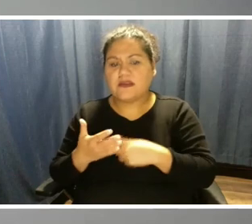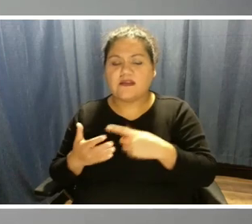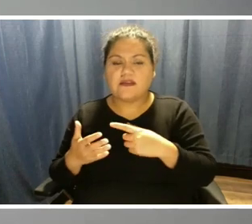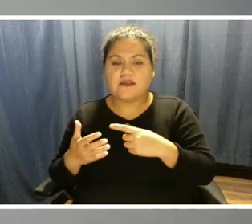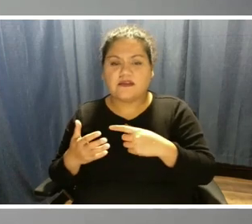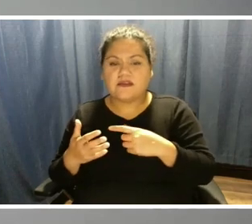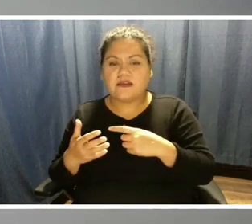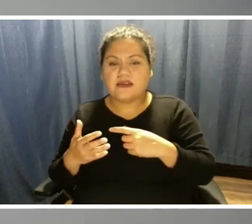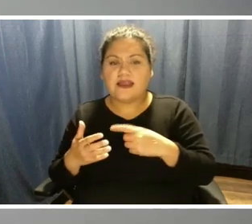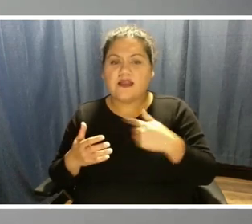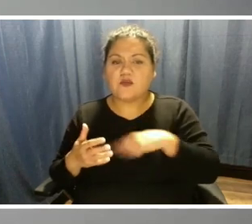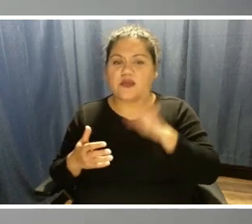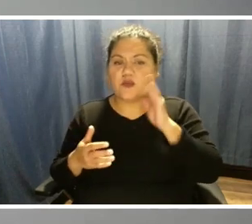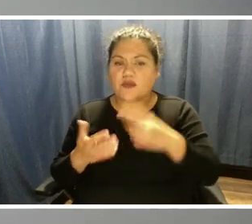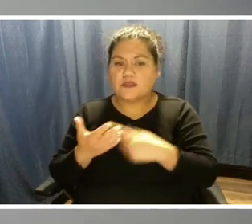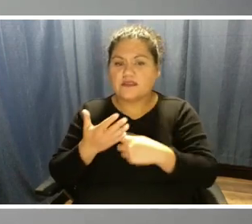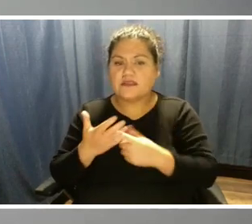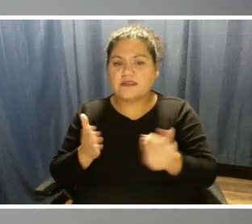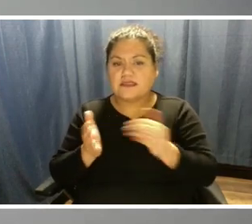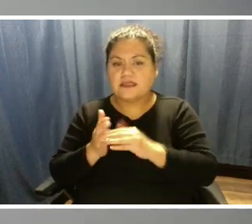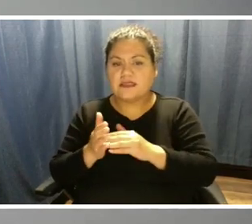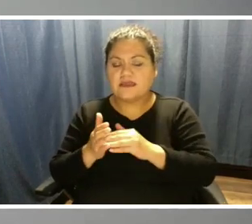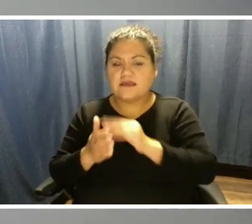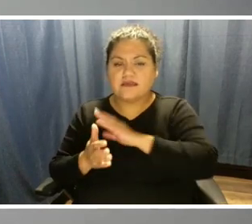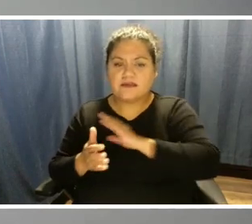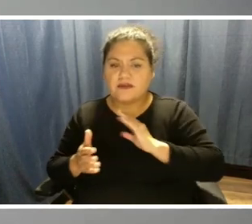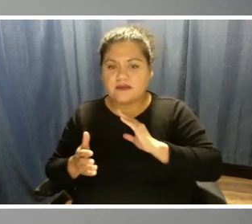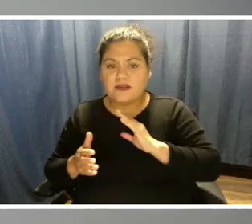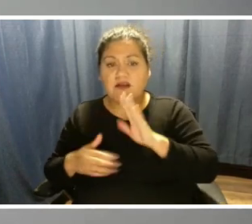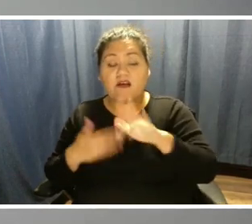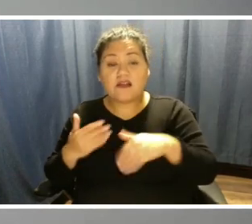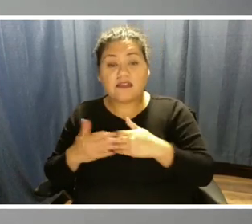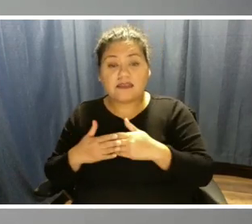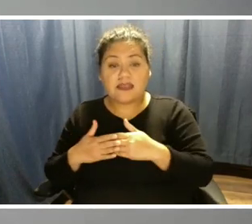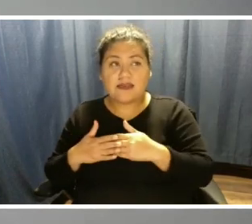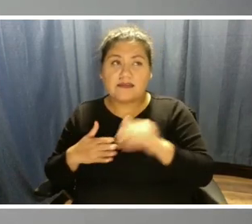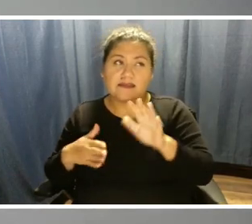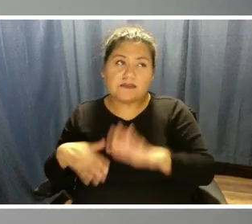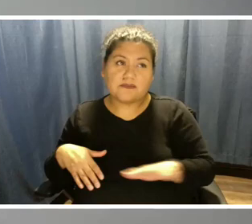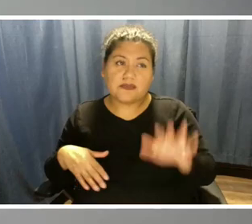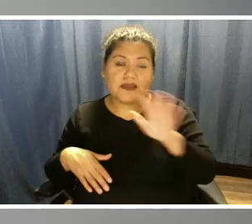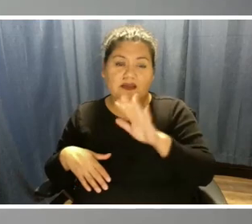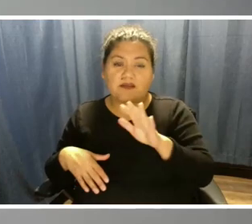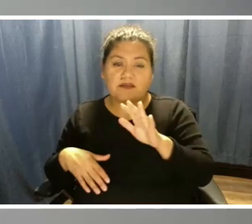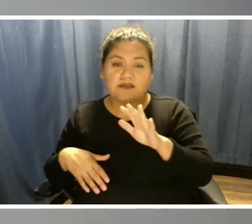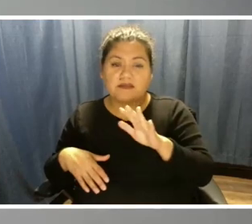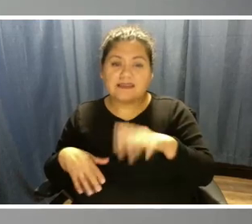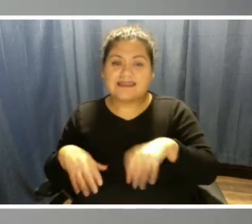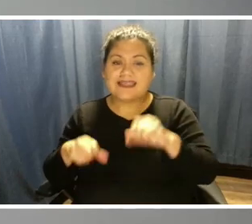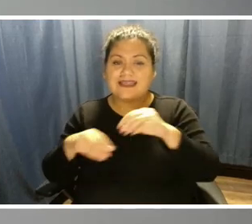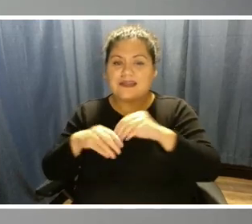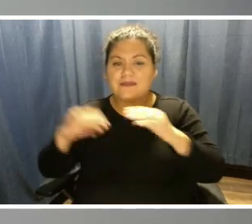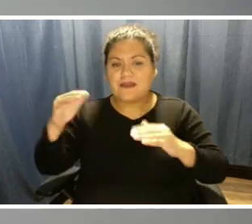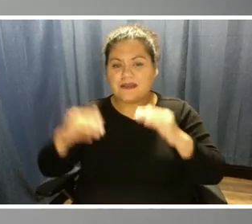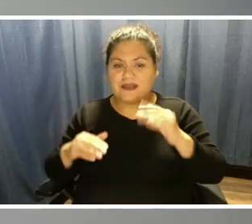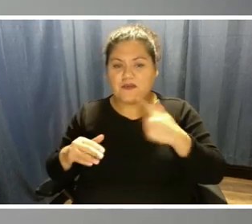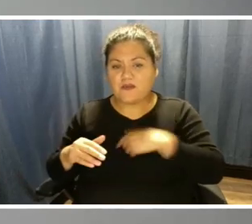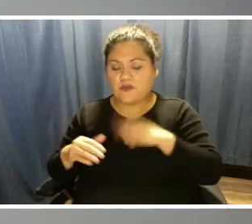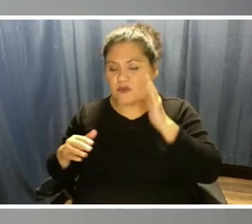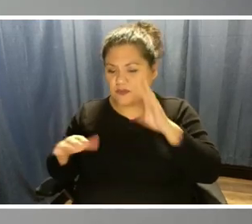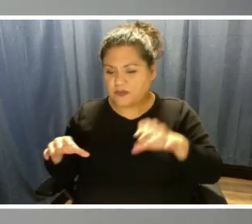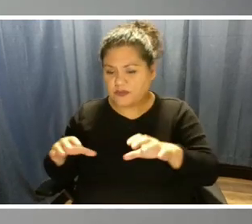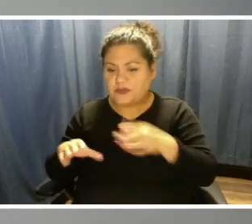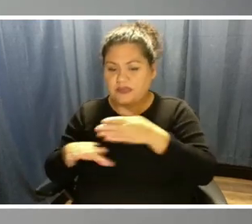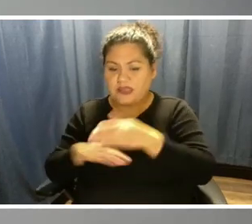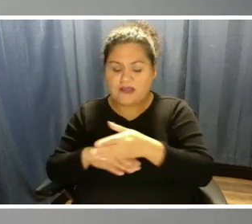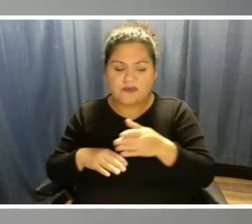and we will talk about again at our board. All of that is about taking it in balance. And what we'll ultimately do after our board makes a decision